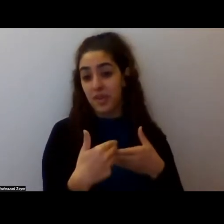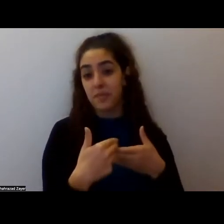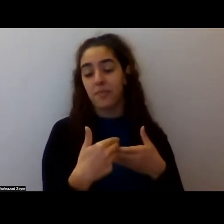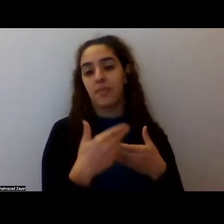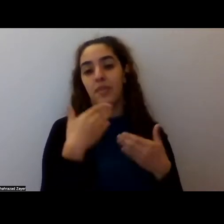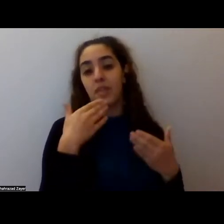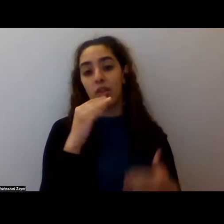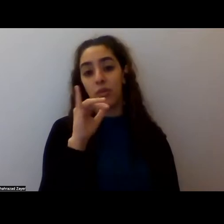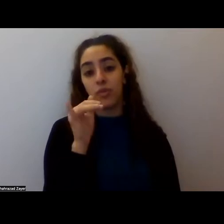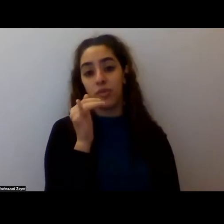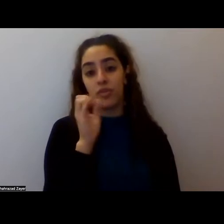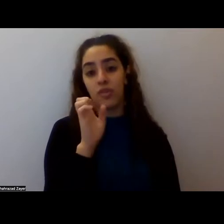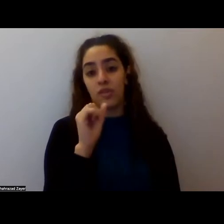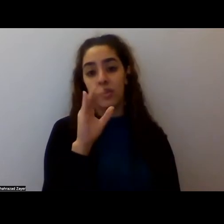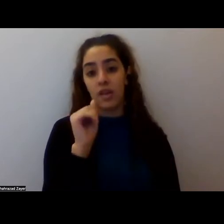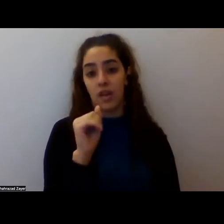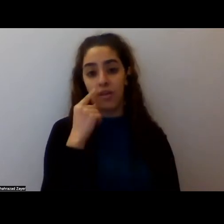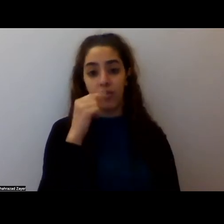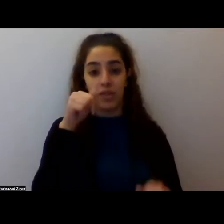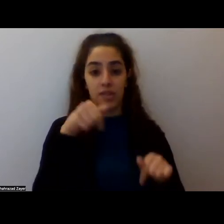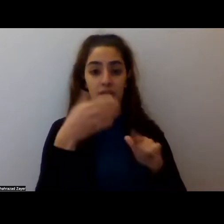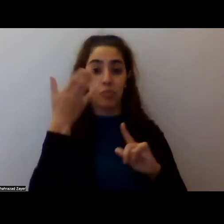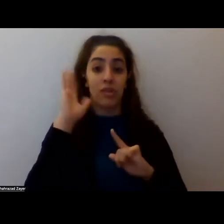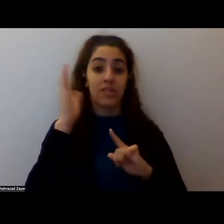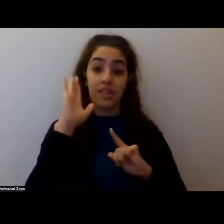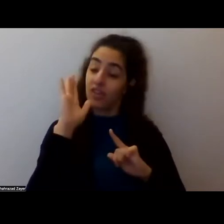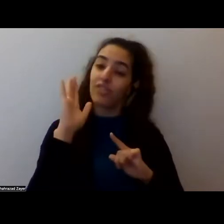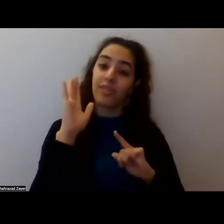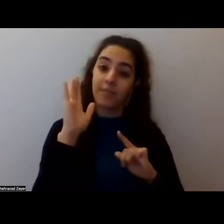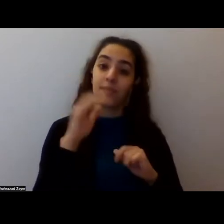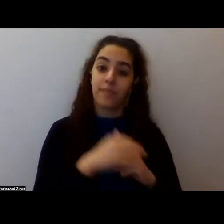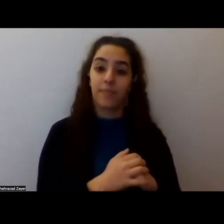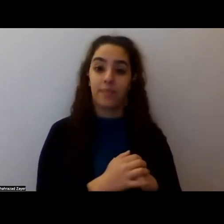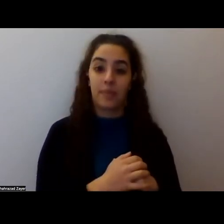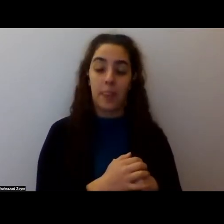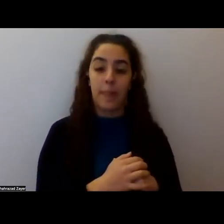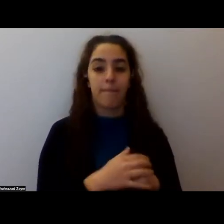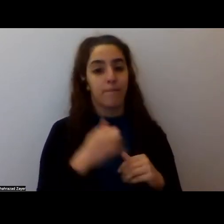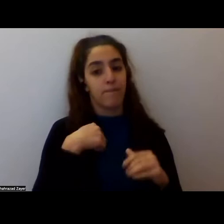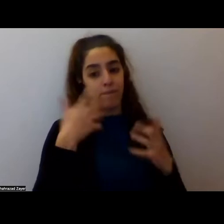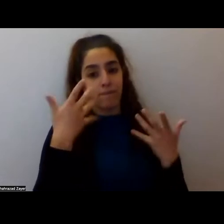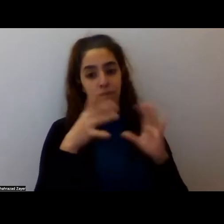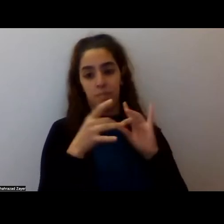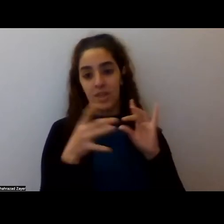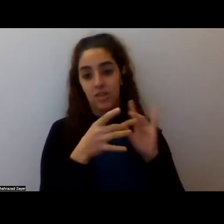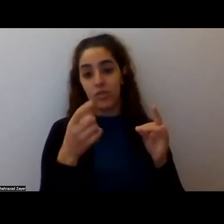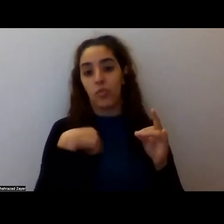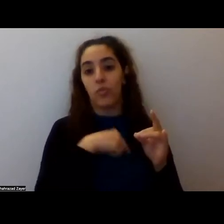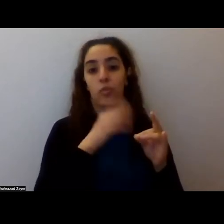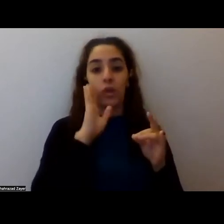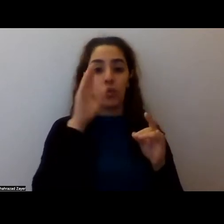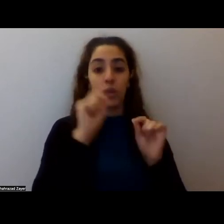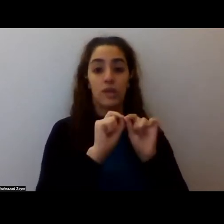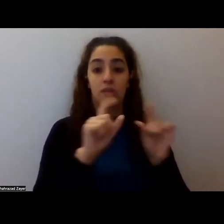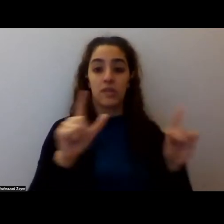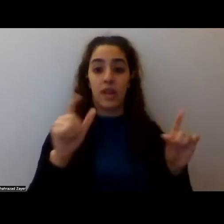you, Jessica, uh, for this presentation. Um, as I said, we will be sending, um,